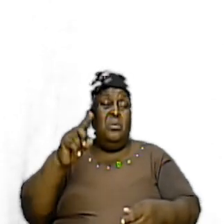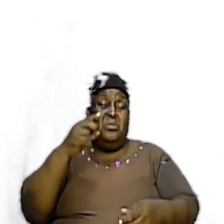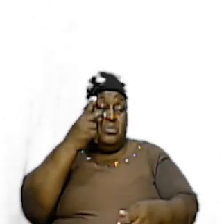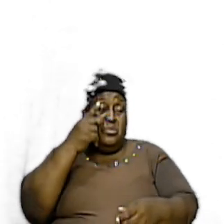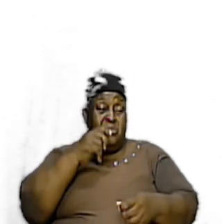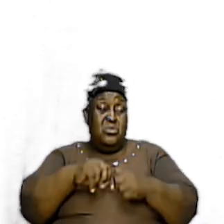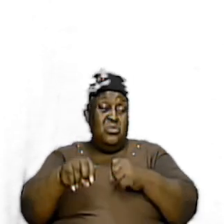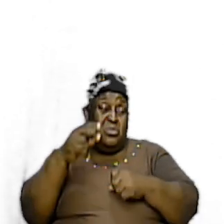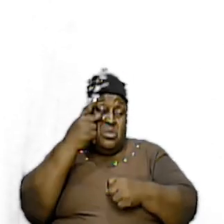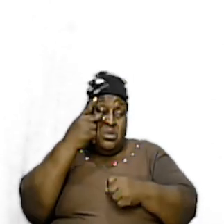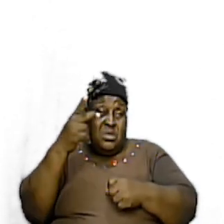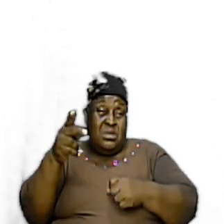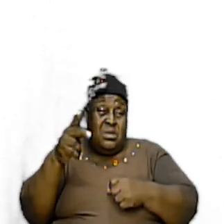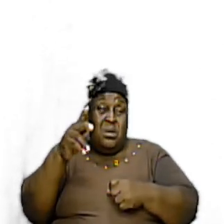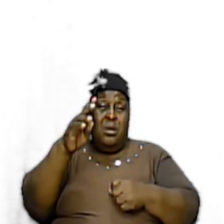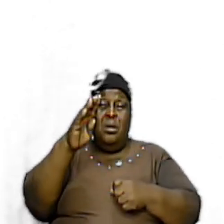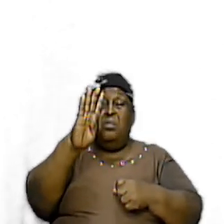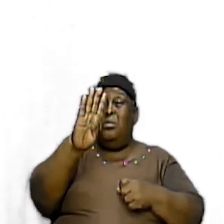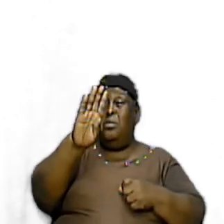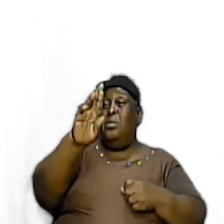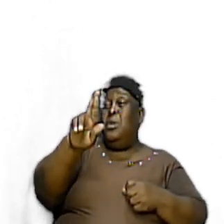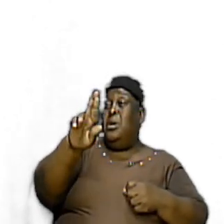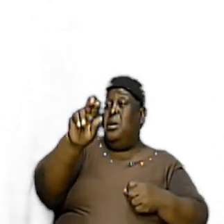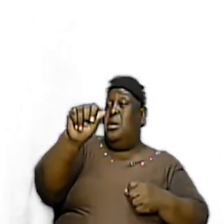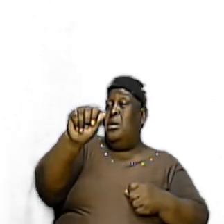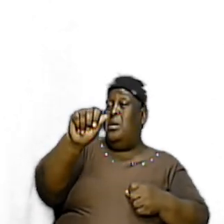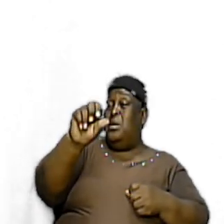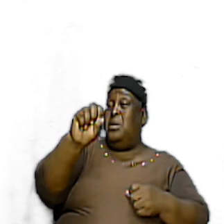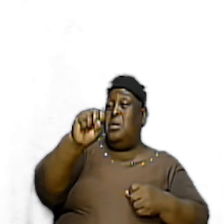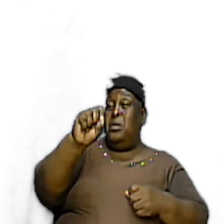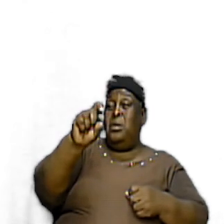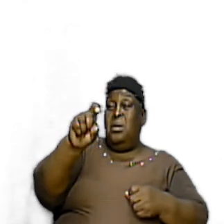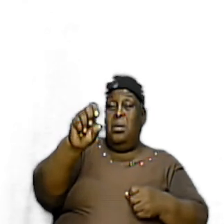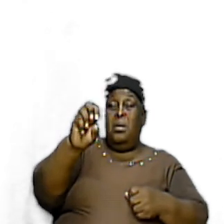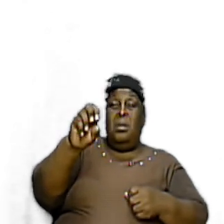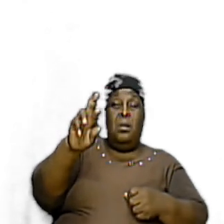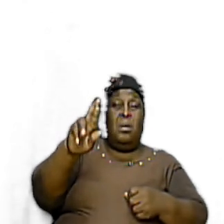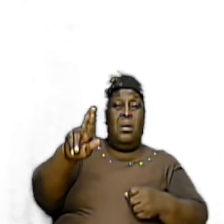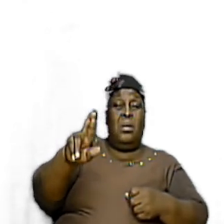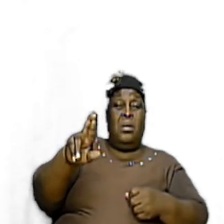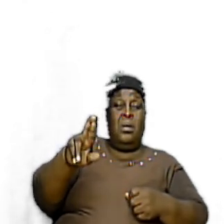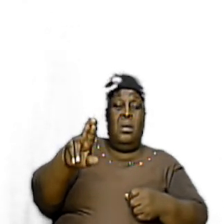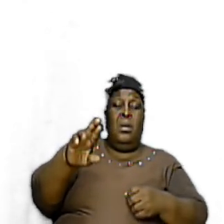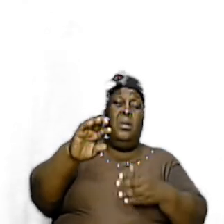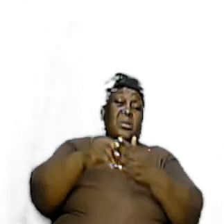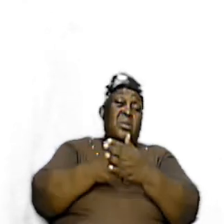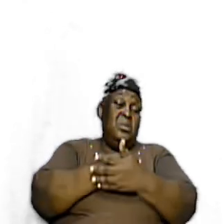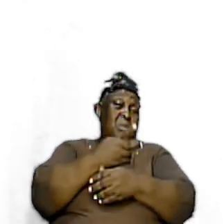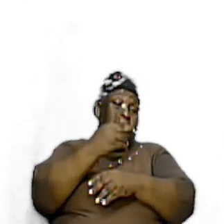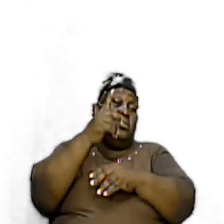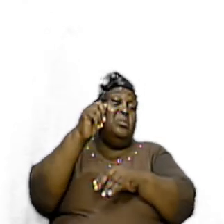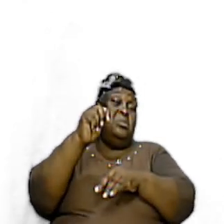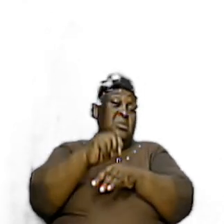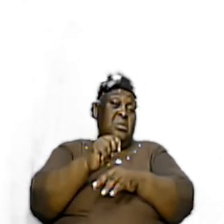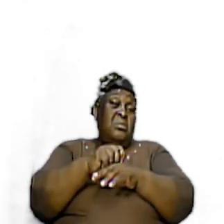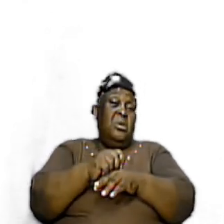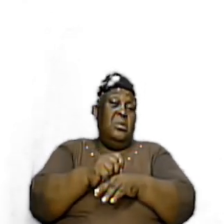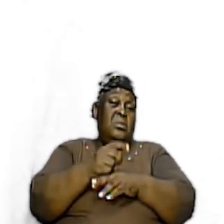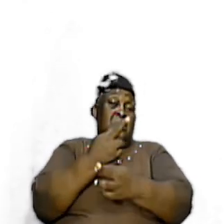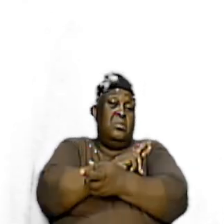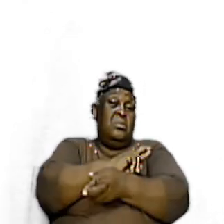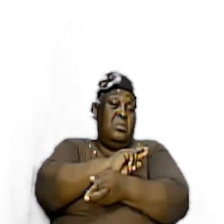see the brazen altar and yet in the new testament we see it speaking about repentance because at the brazen altar we know